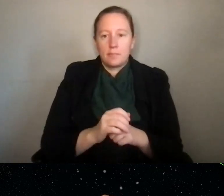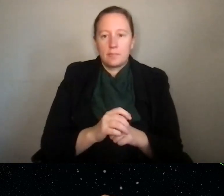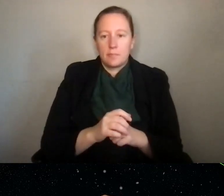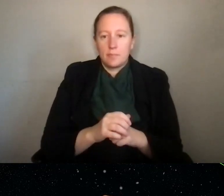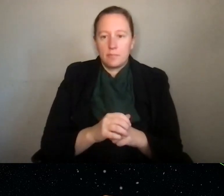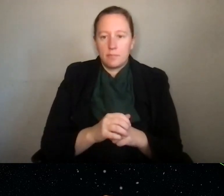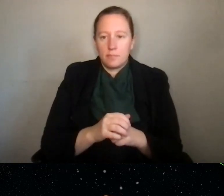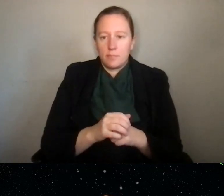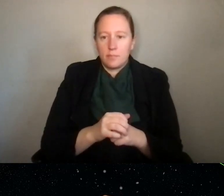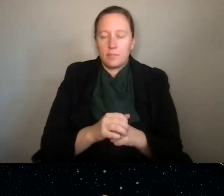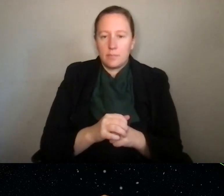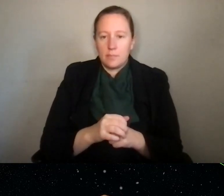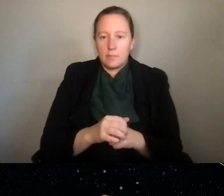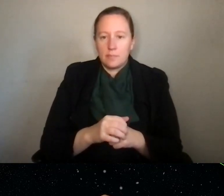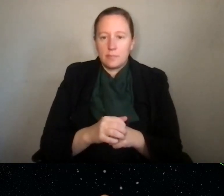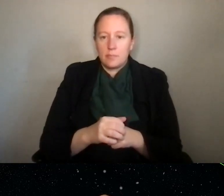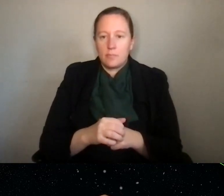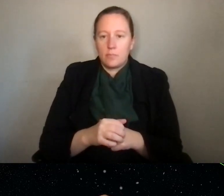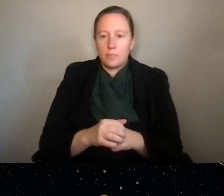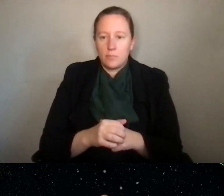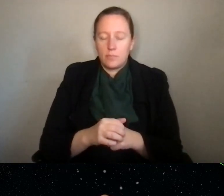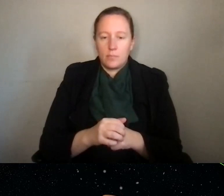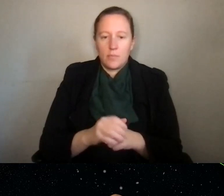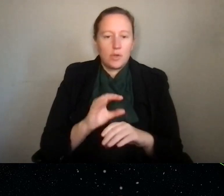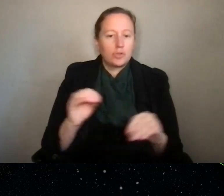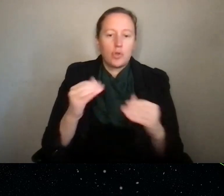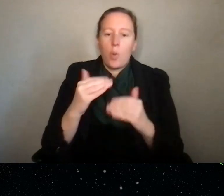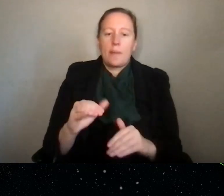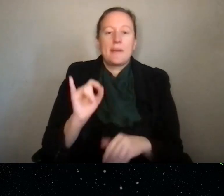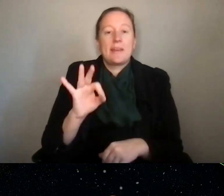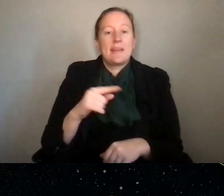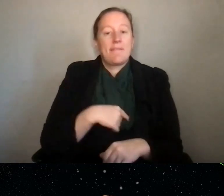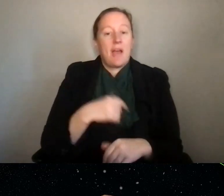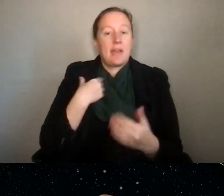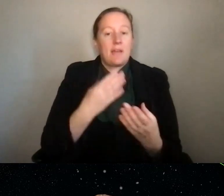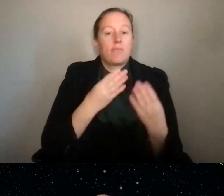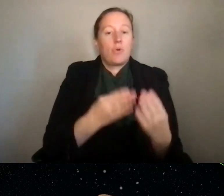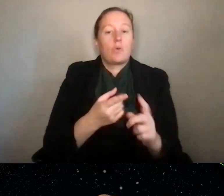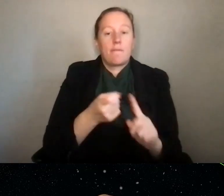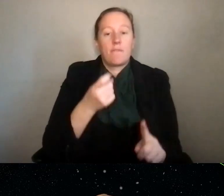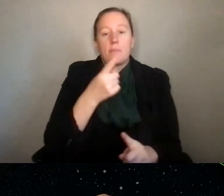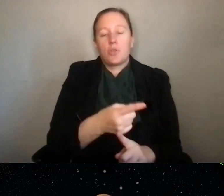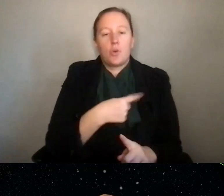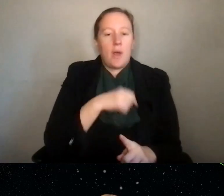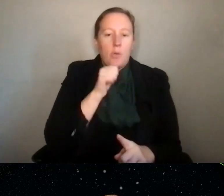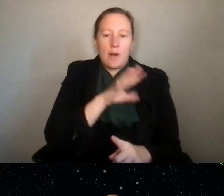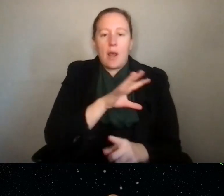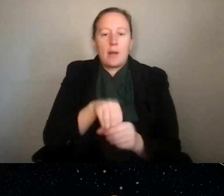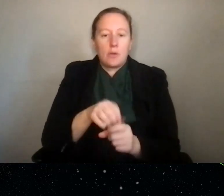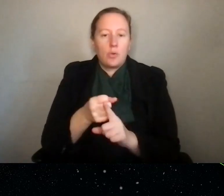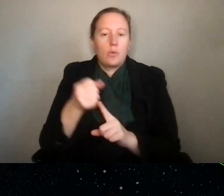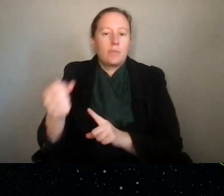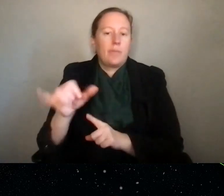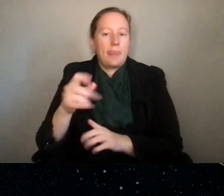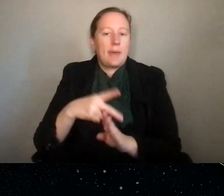Yeah, there's no restriction on that. If I have a proposal in from you, I won't put you on a panel in that same program,